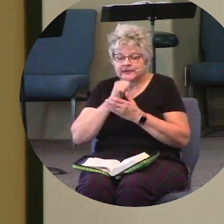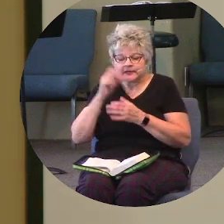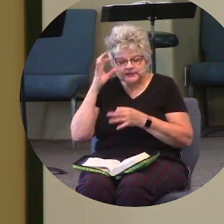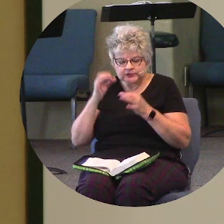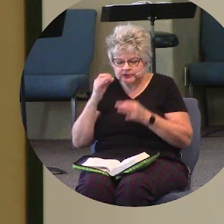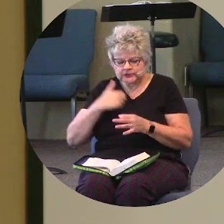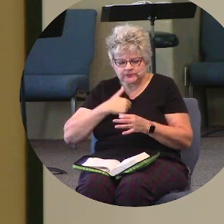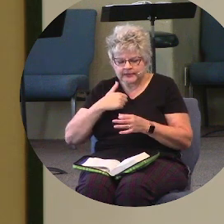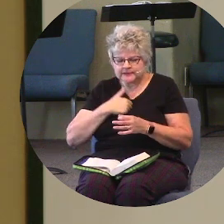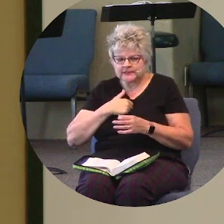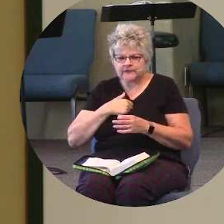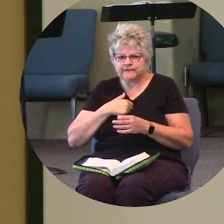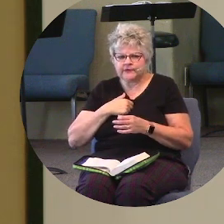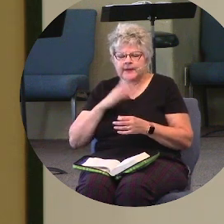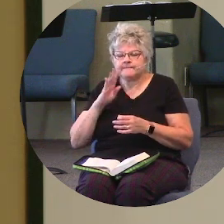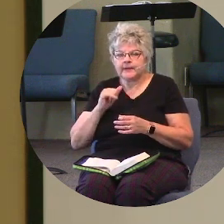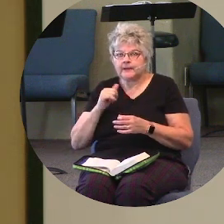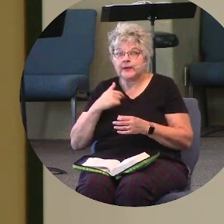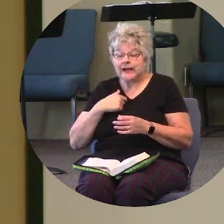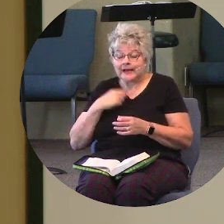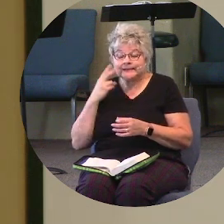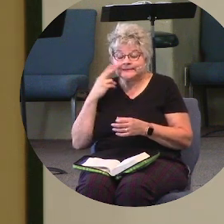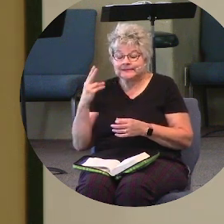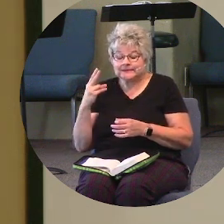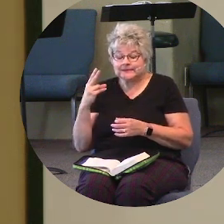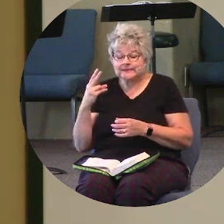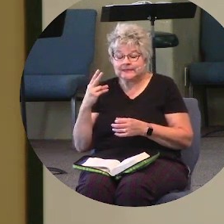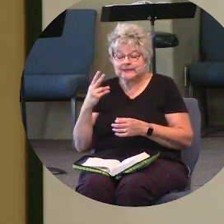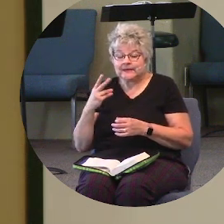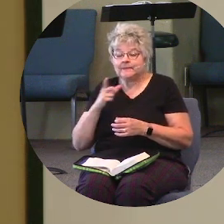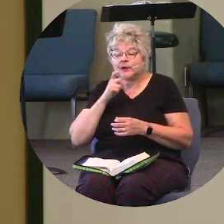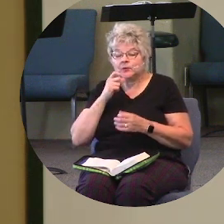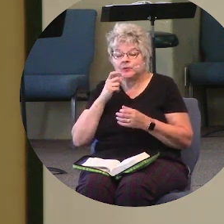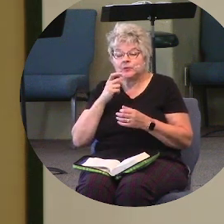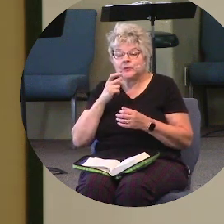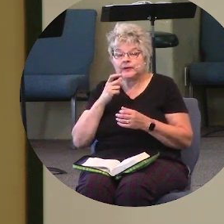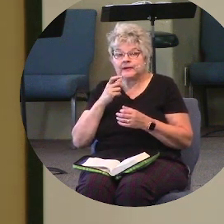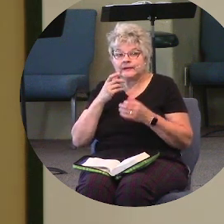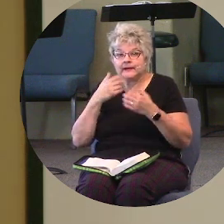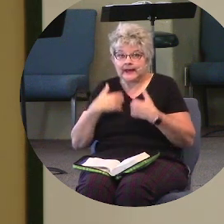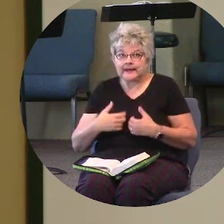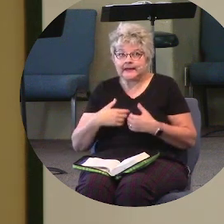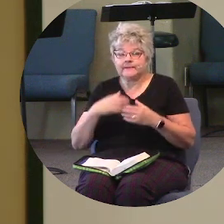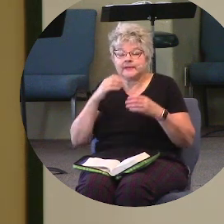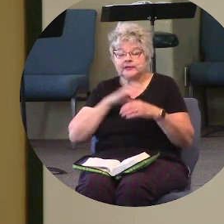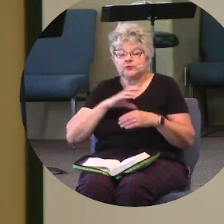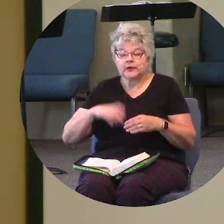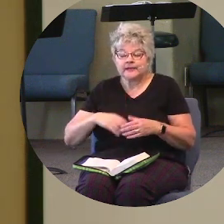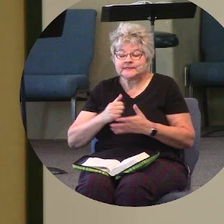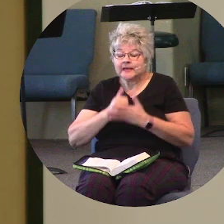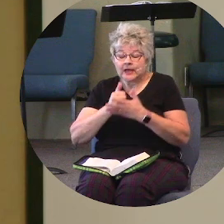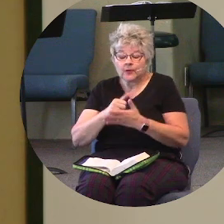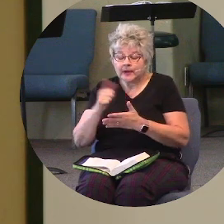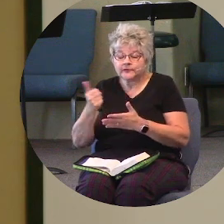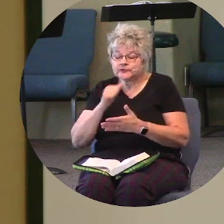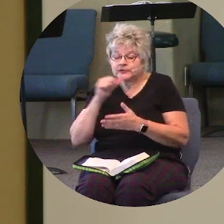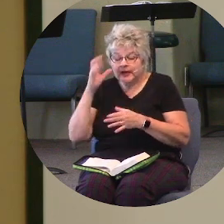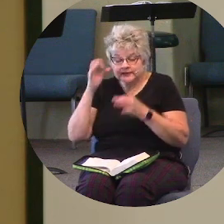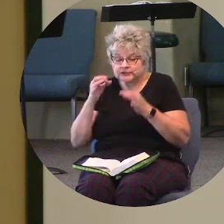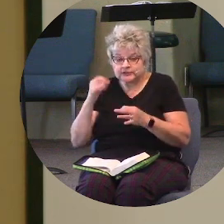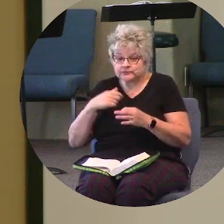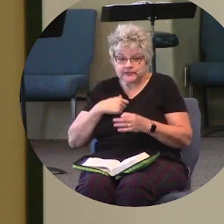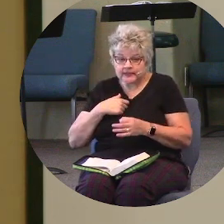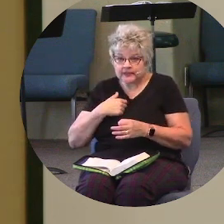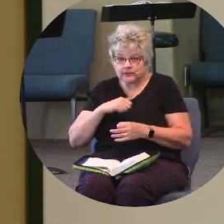myself by what I see but who I am in Christ. Help others not to judge me or themselves